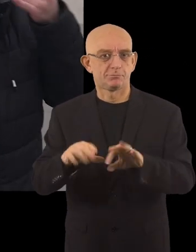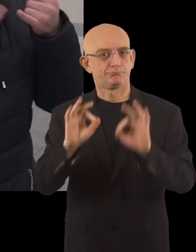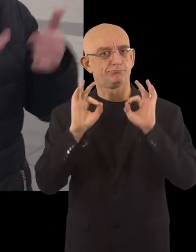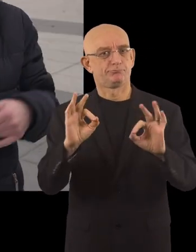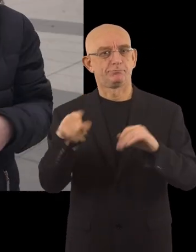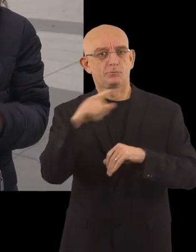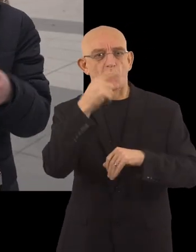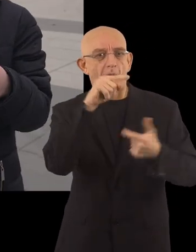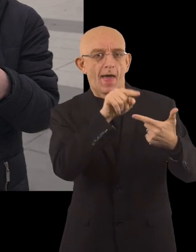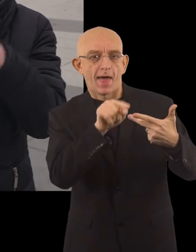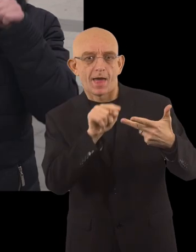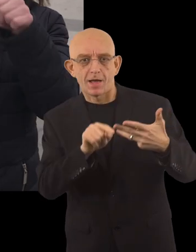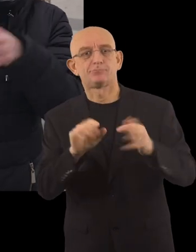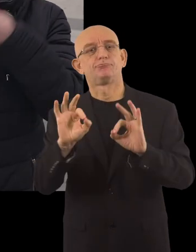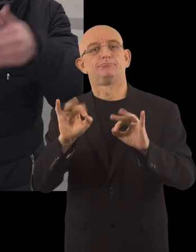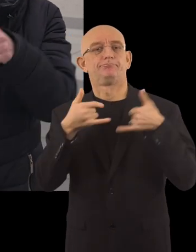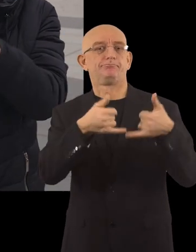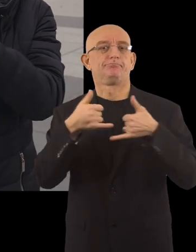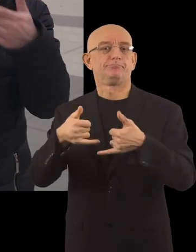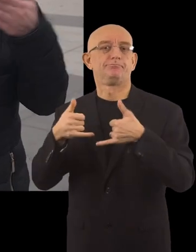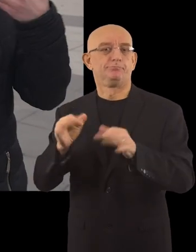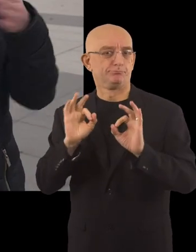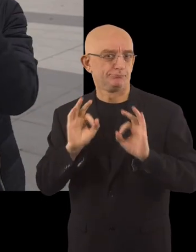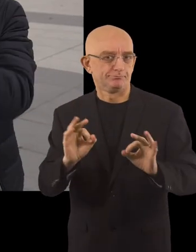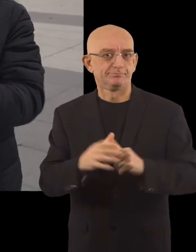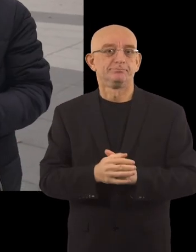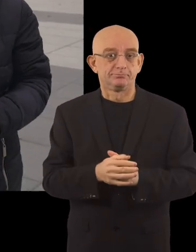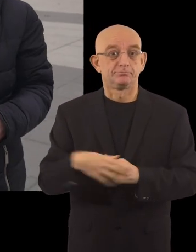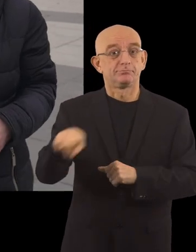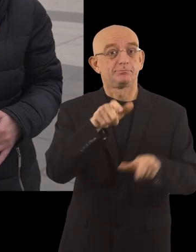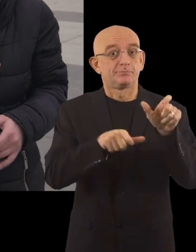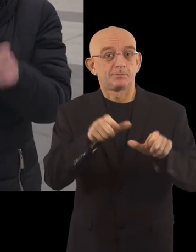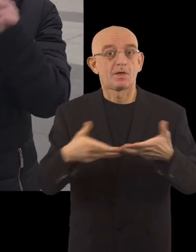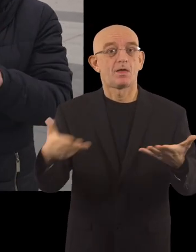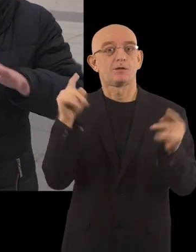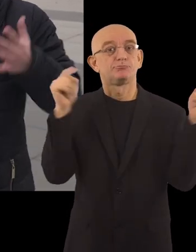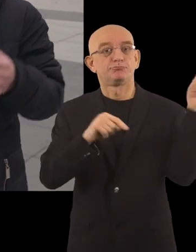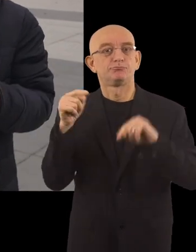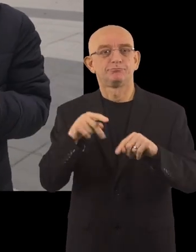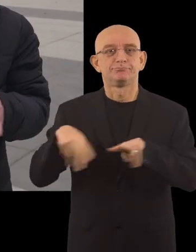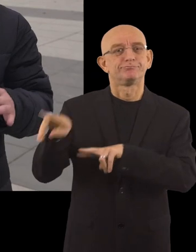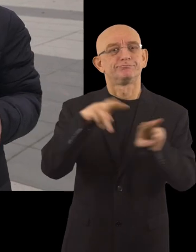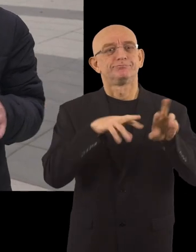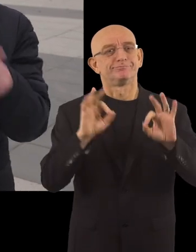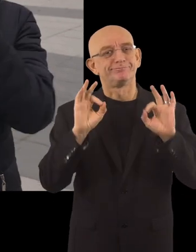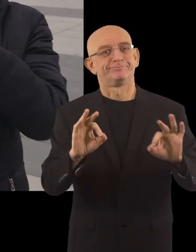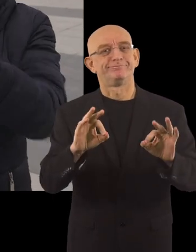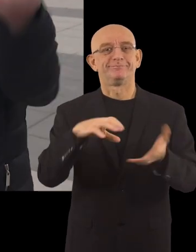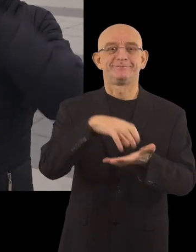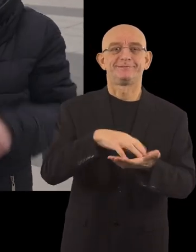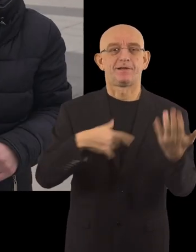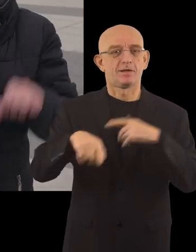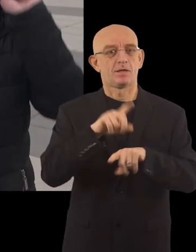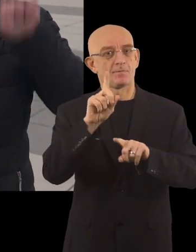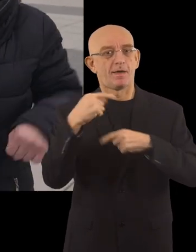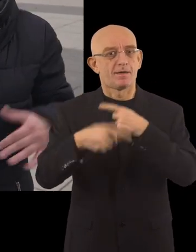recognised and rewarded. And its citizens and visitors are enjoying city life to the fullest. We will continue to